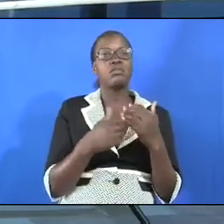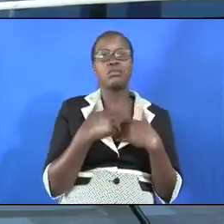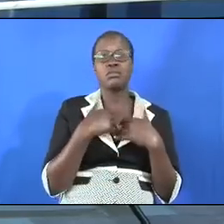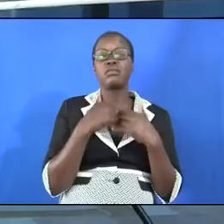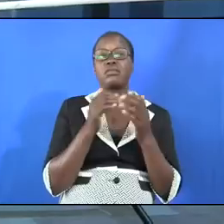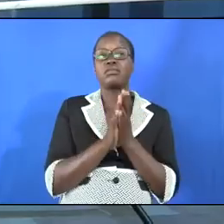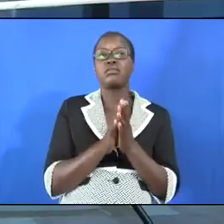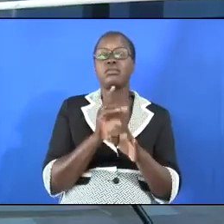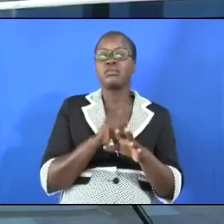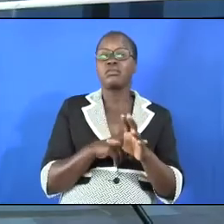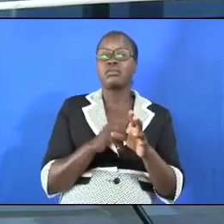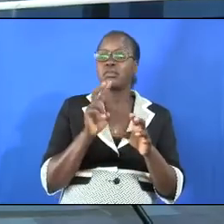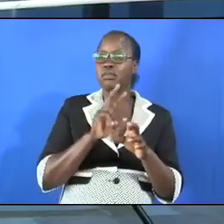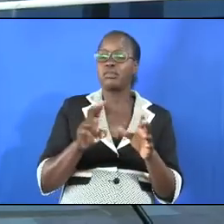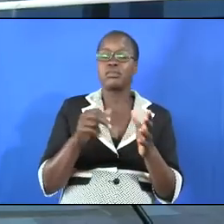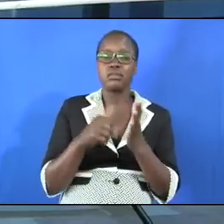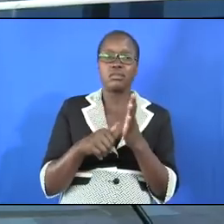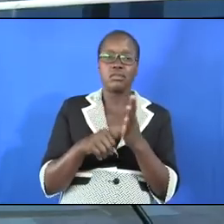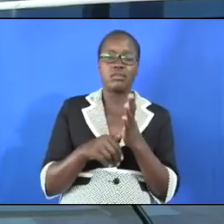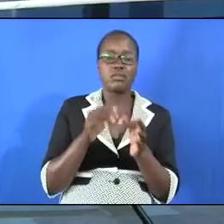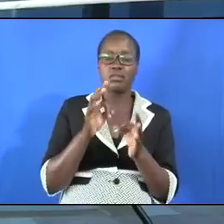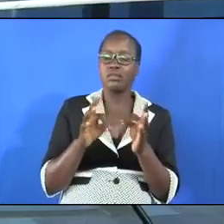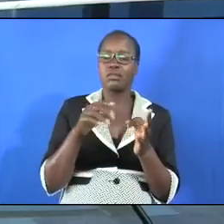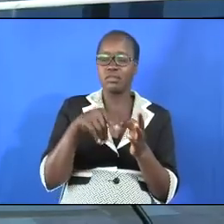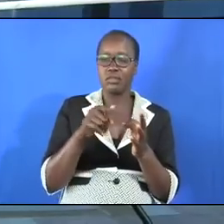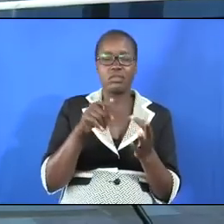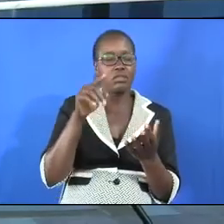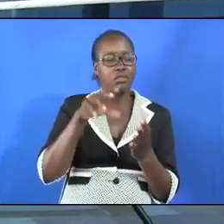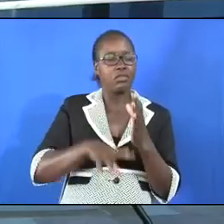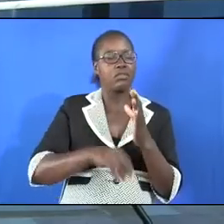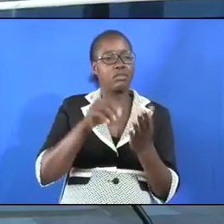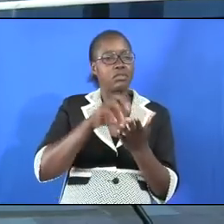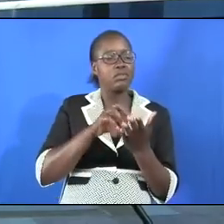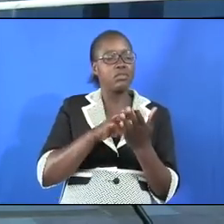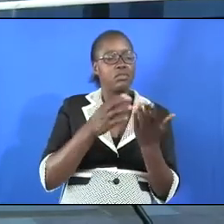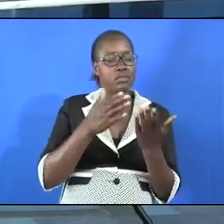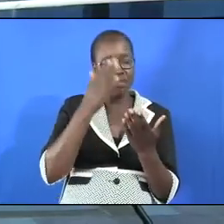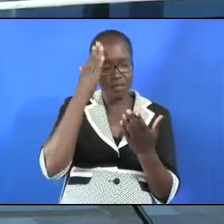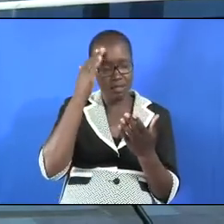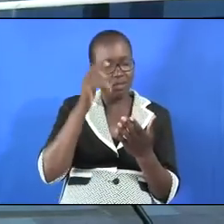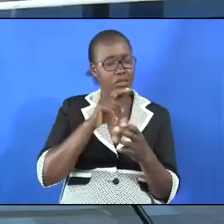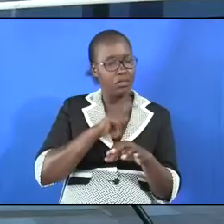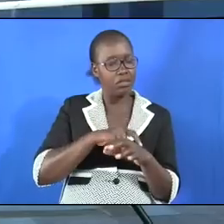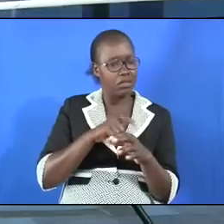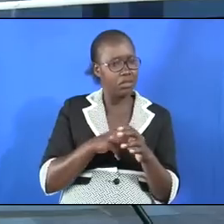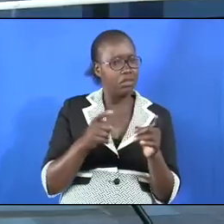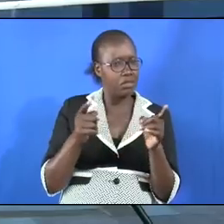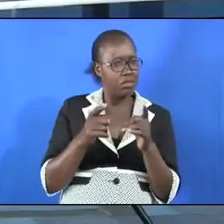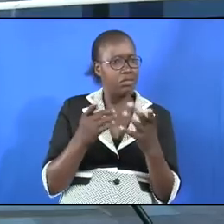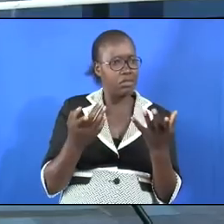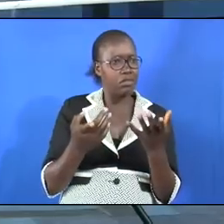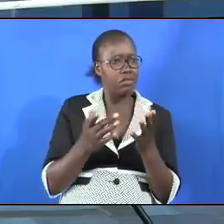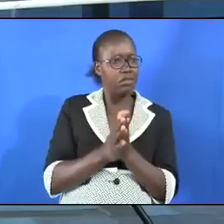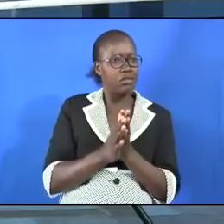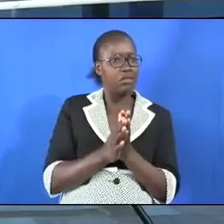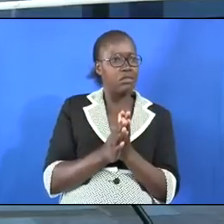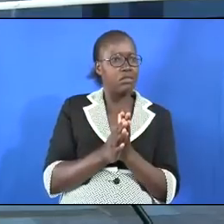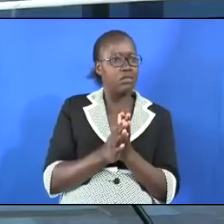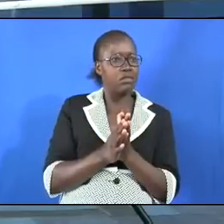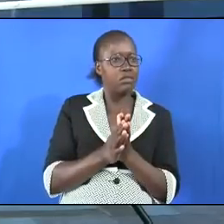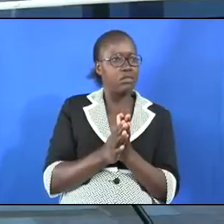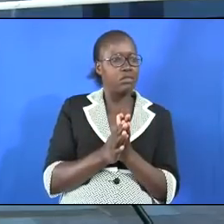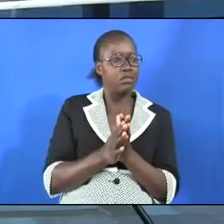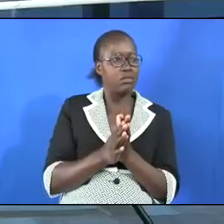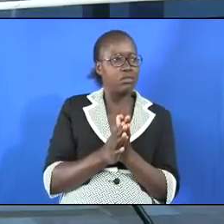and when they do and you find yourself in this situation no time for pity party will you promise me you will not pity party